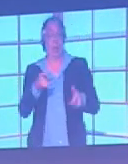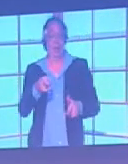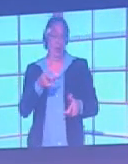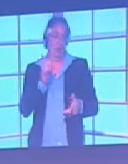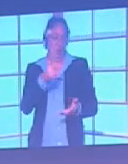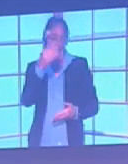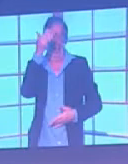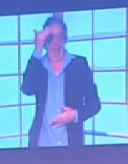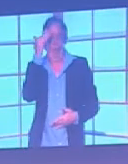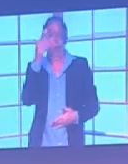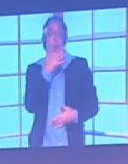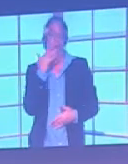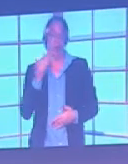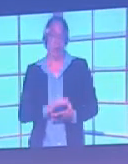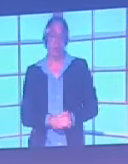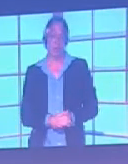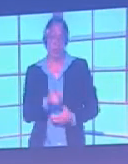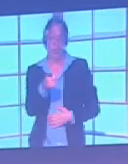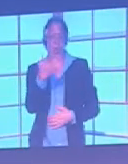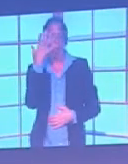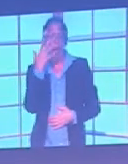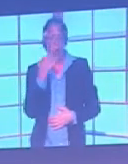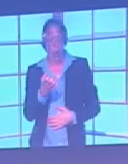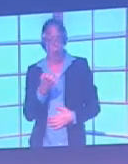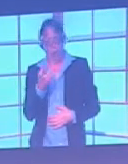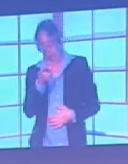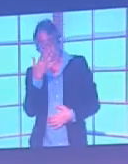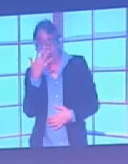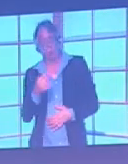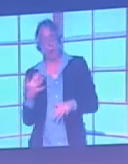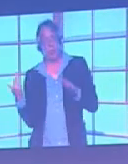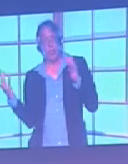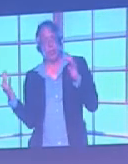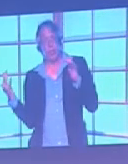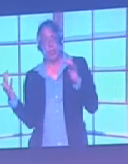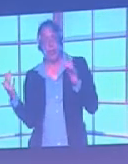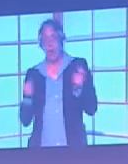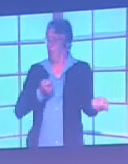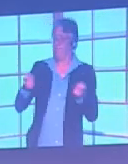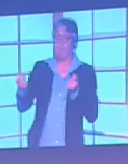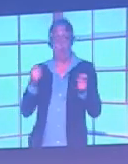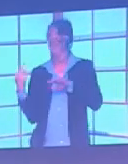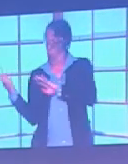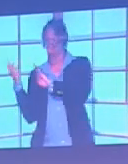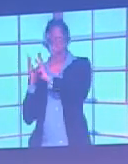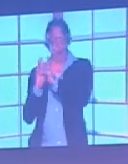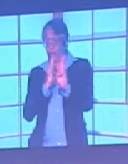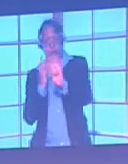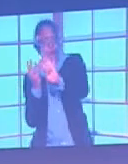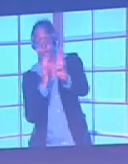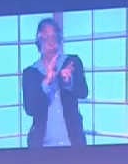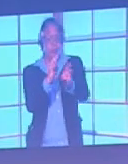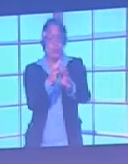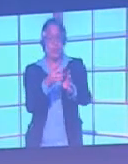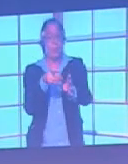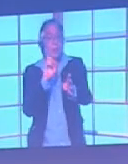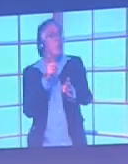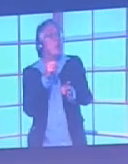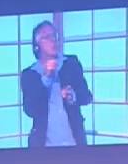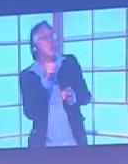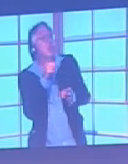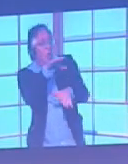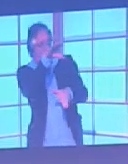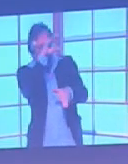want to control your crowd outside and inside the ground, they have to be able to know what you're telling them. Even the London Underground